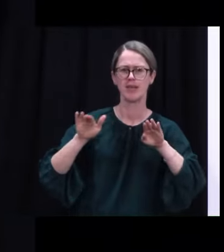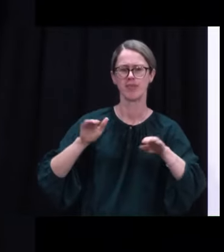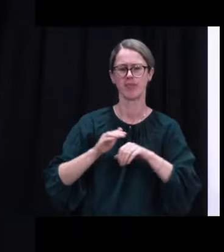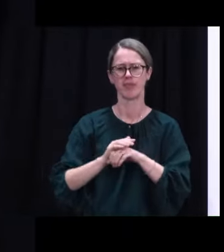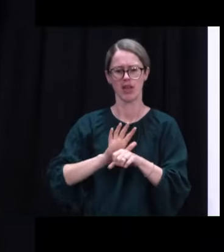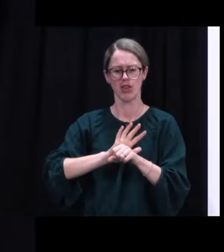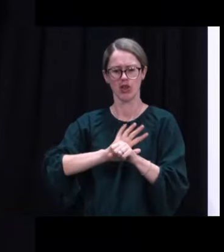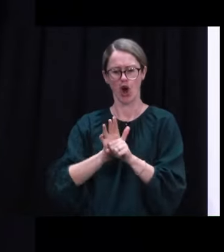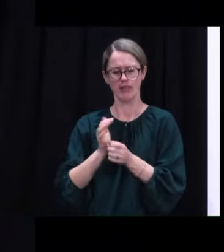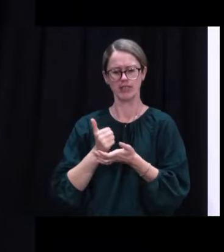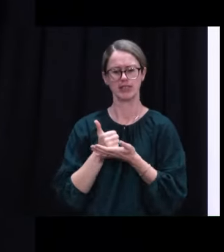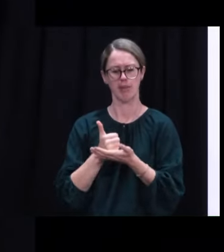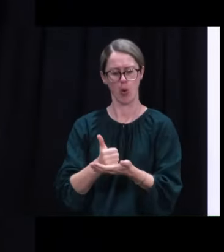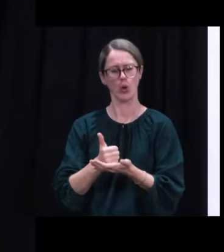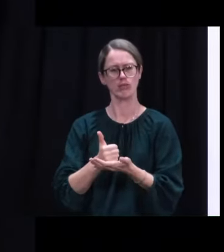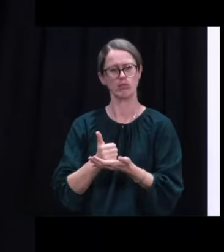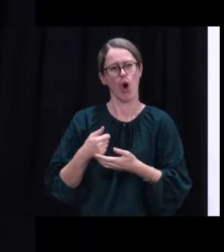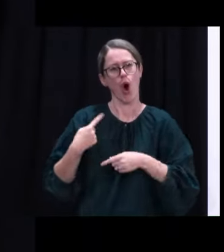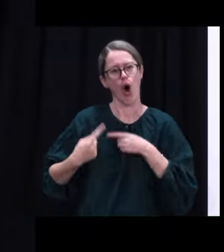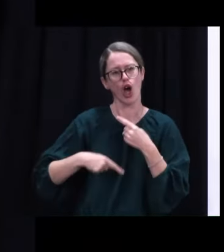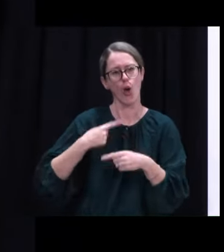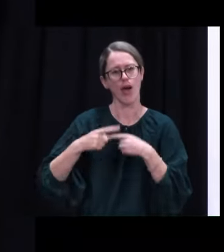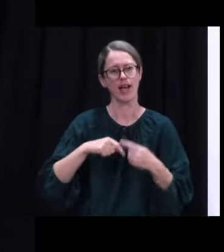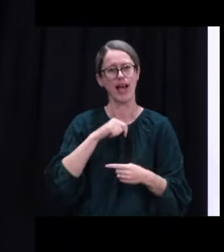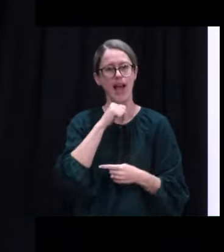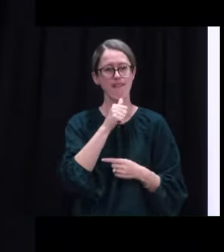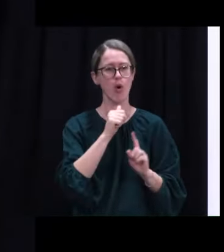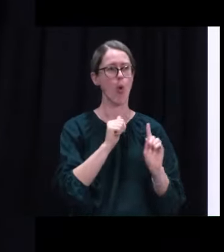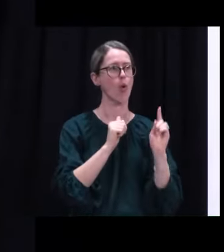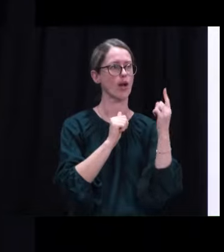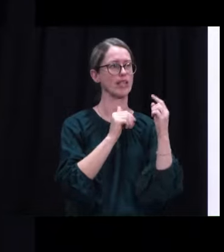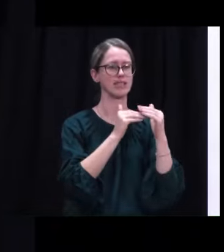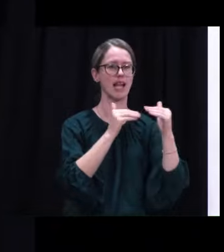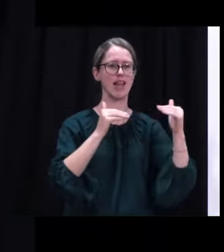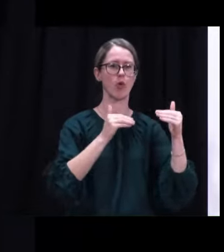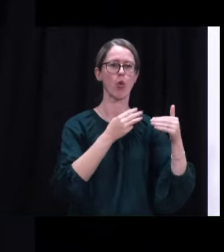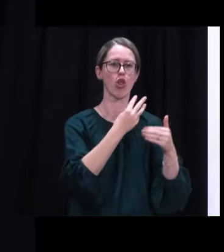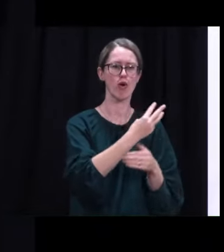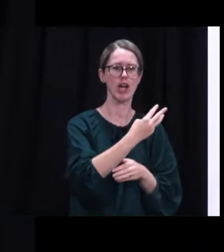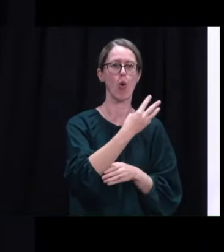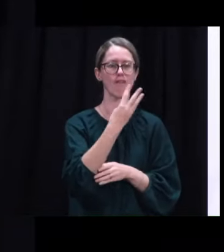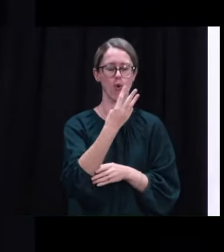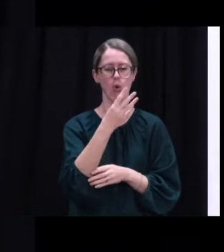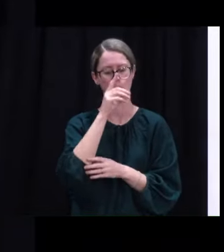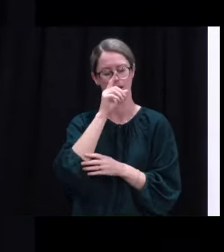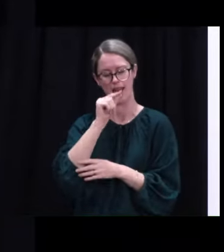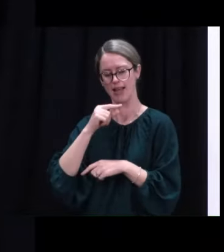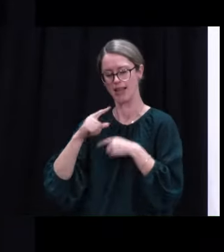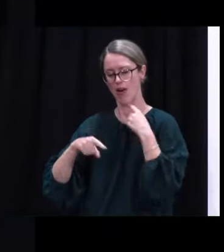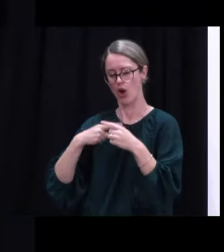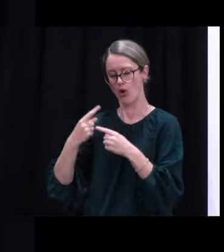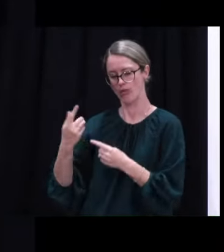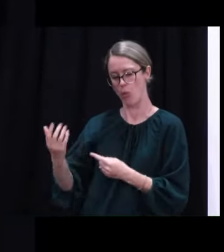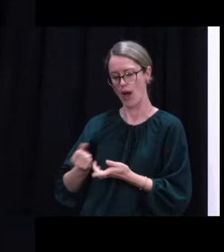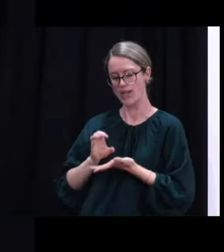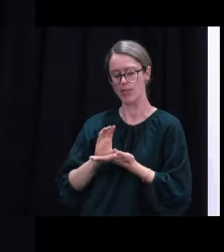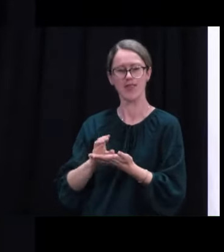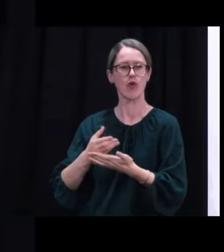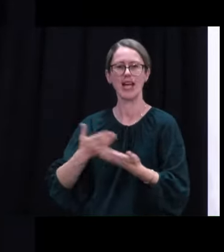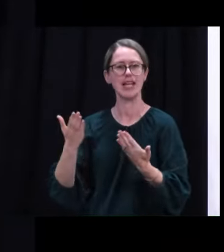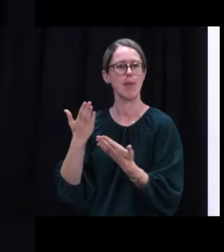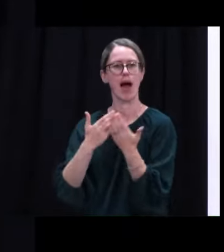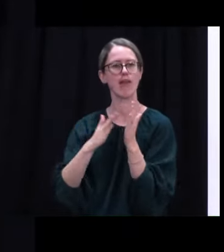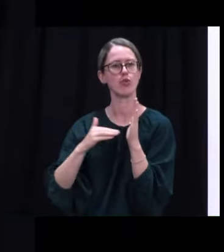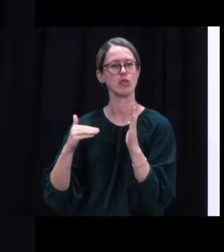economic support stay in place as long as, for instance, Auckland is at those higher alert levels. And that in part is recognition